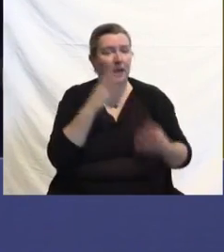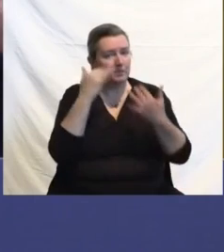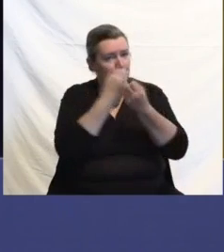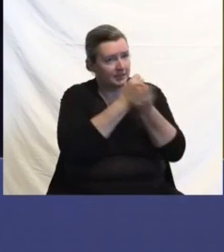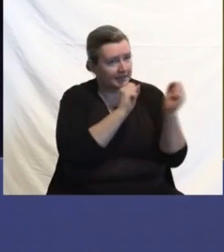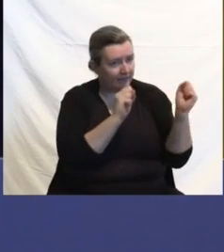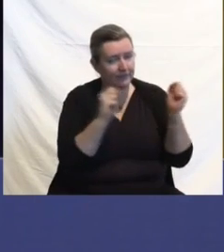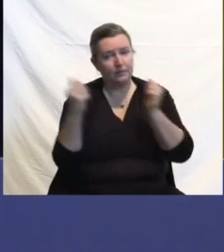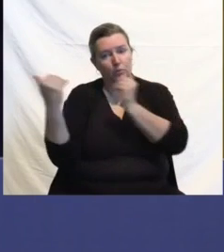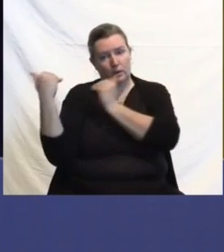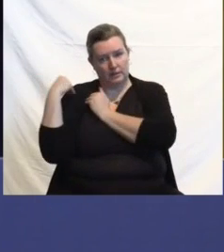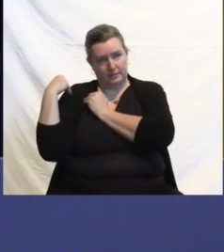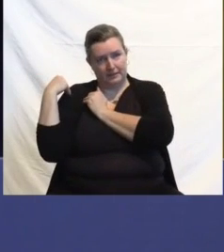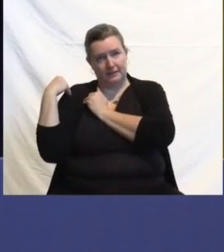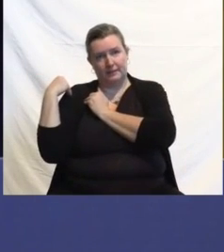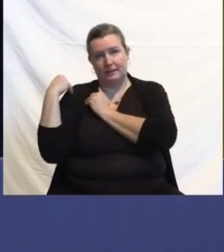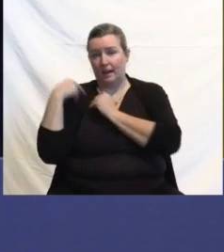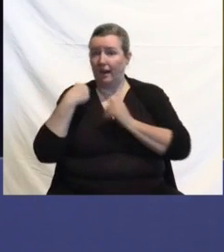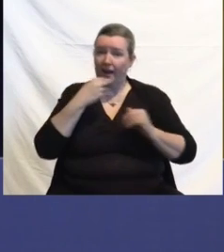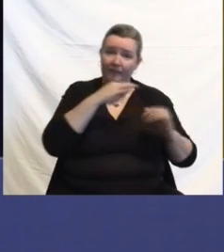Do not drink and drive ever.